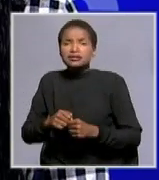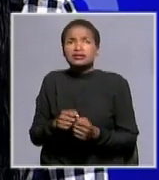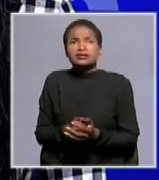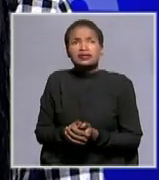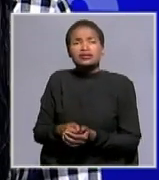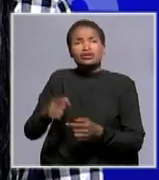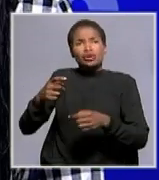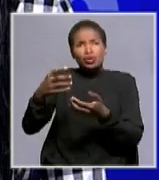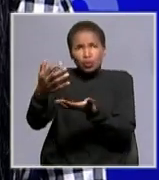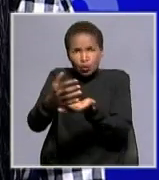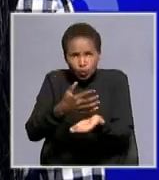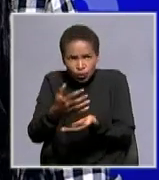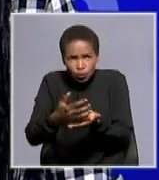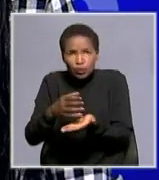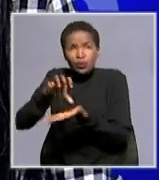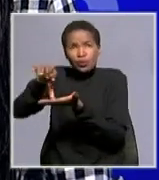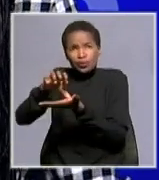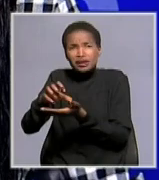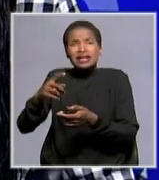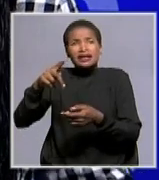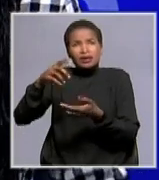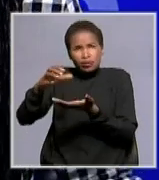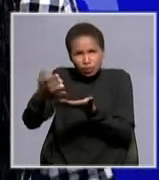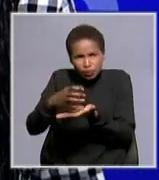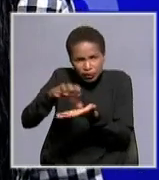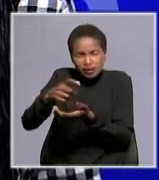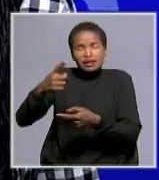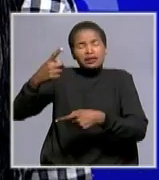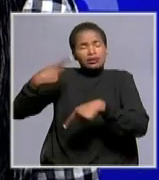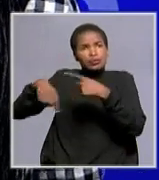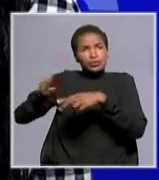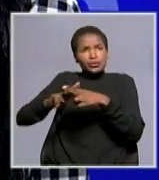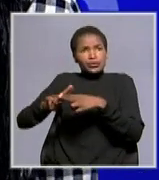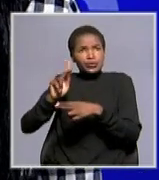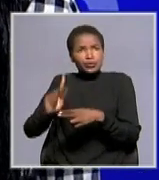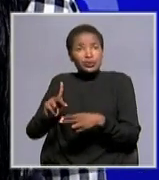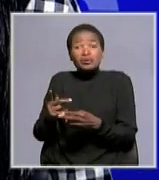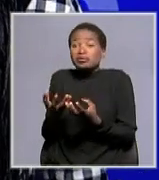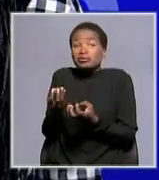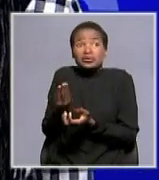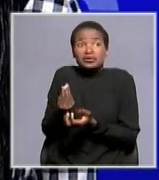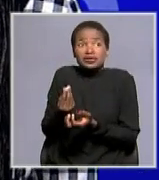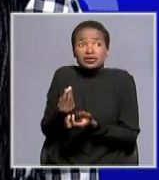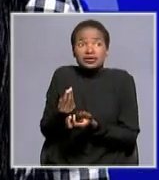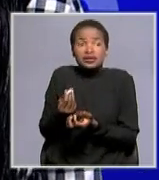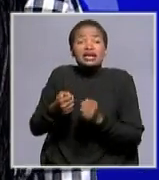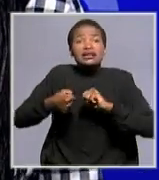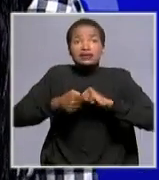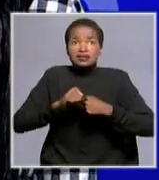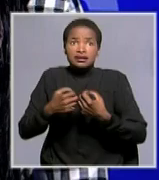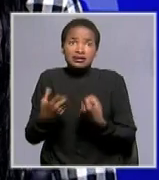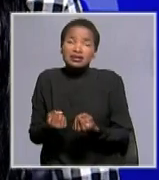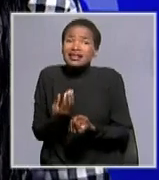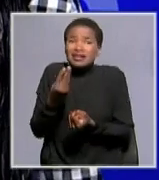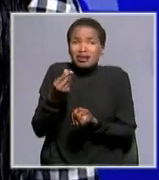to recycle and to perhaps dispose we need money and that is a challenge if money is